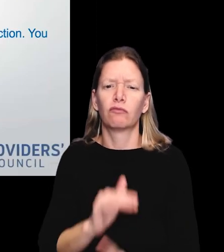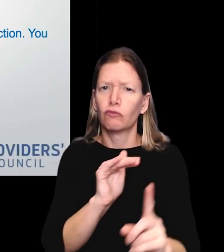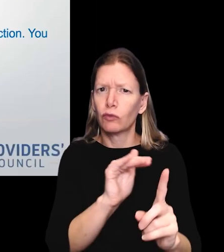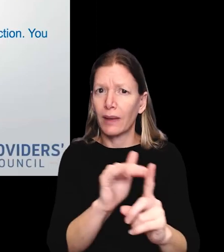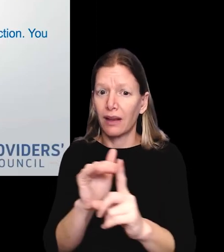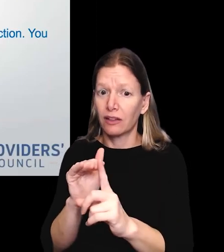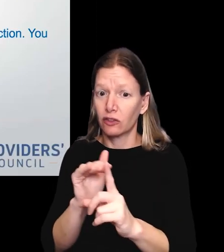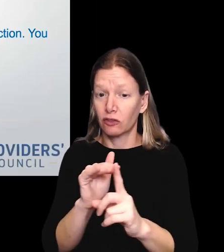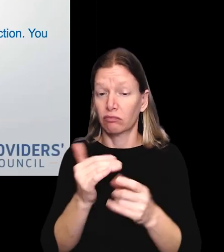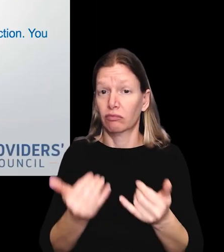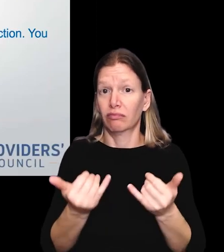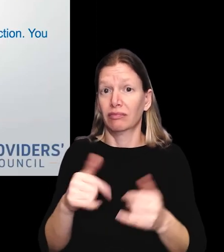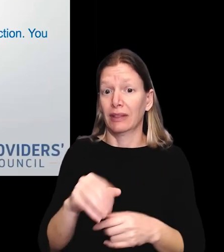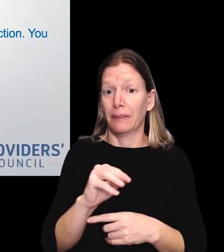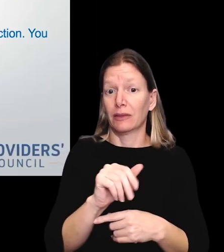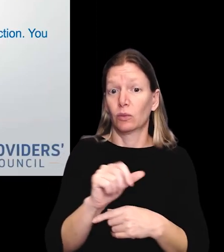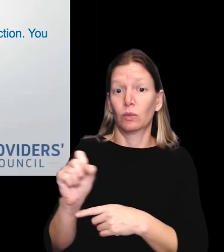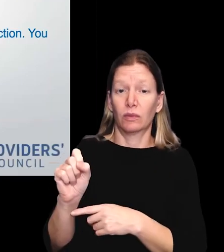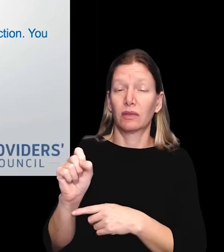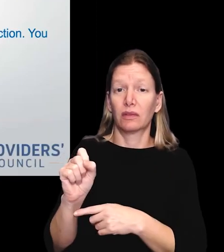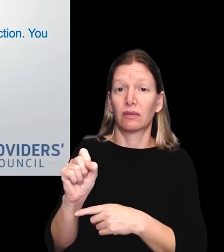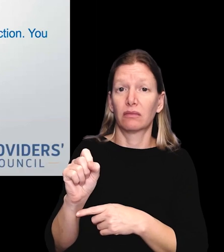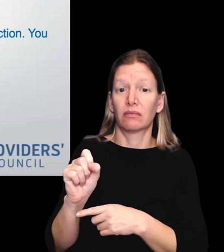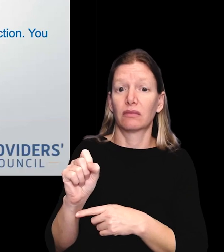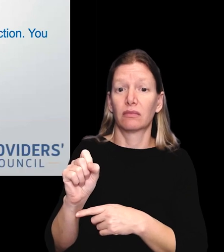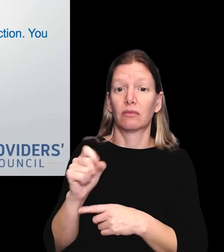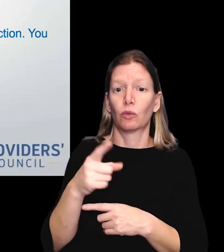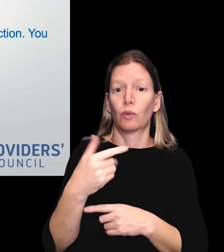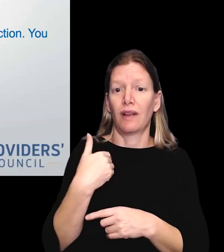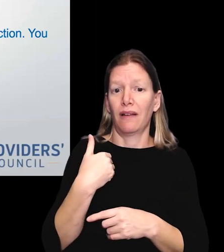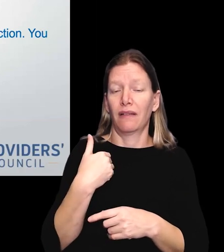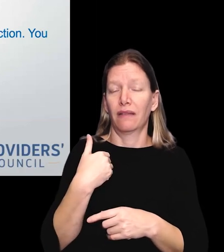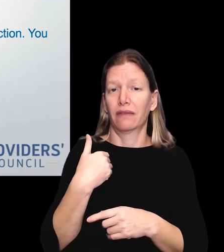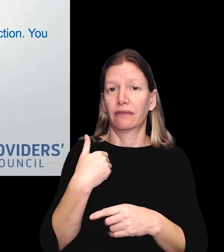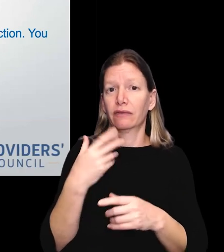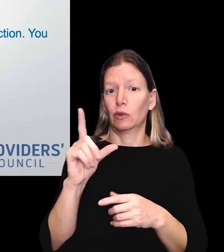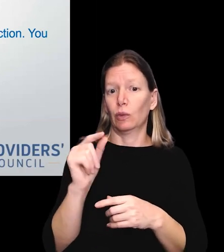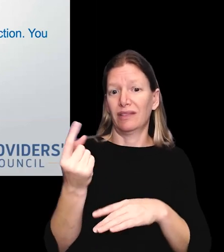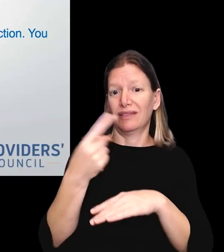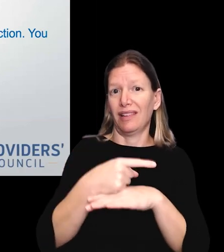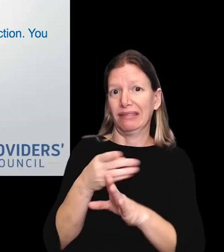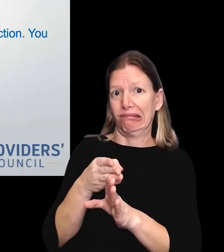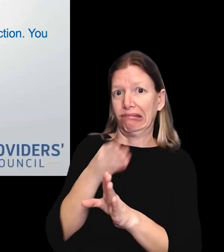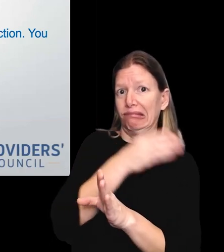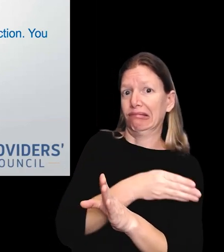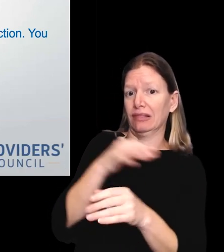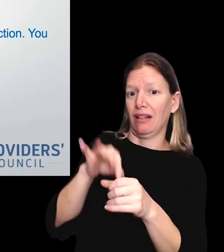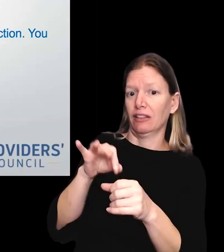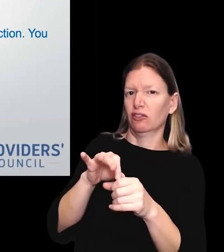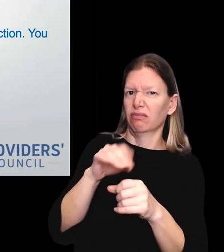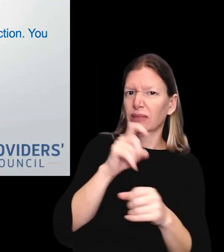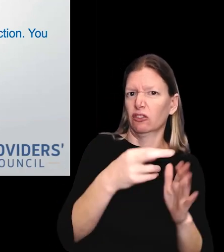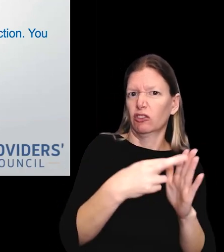And that's just a reminder that currently in Massachusetts, you have to register to vote 20 days